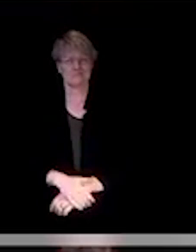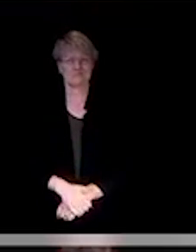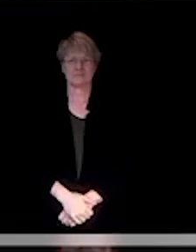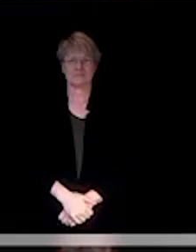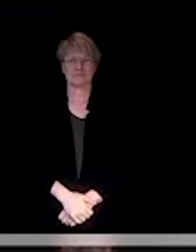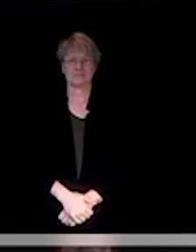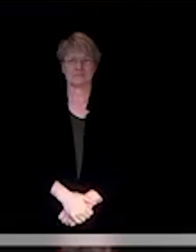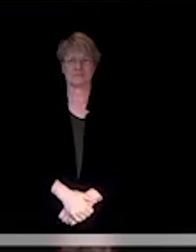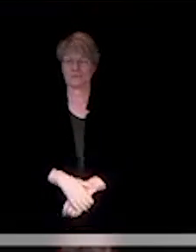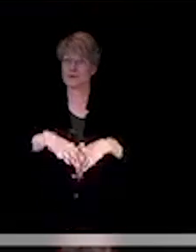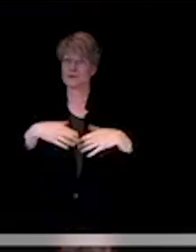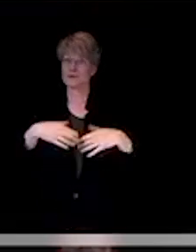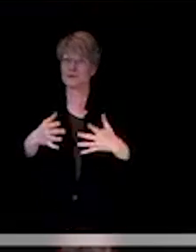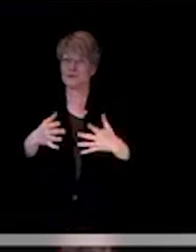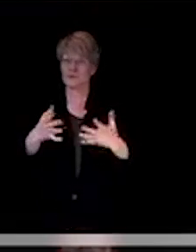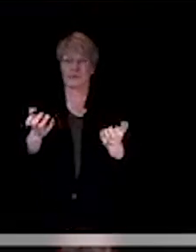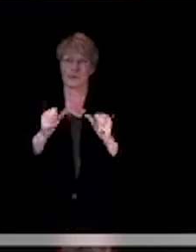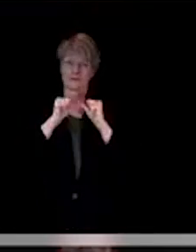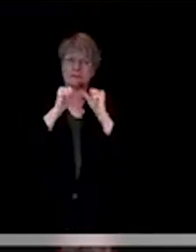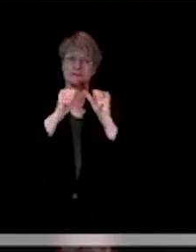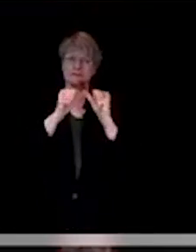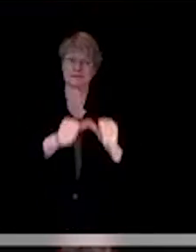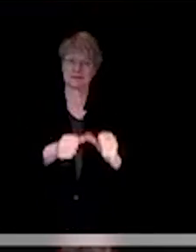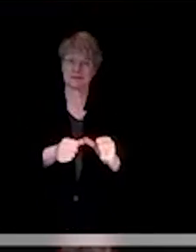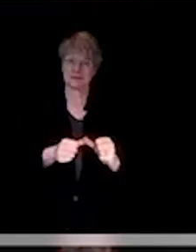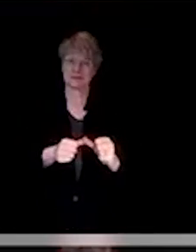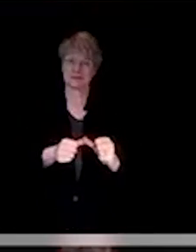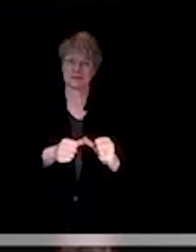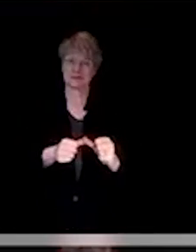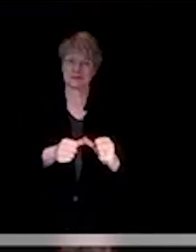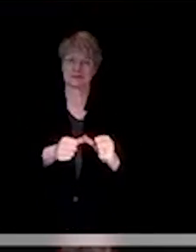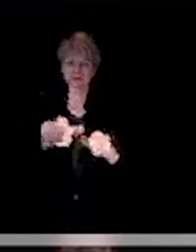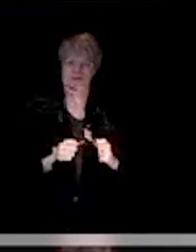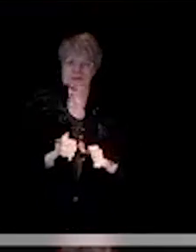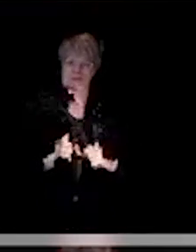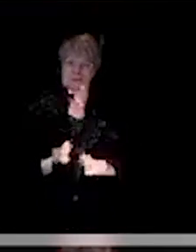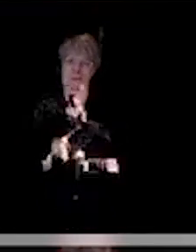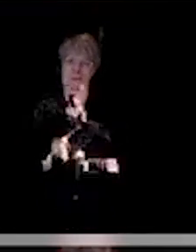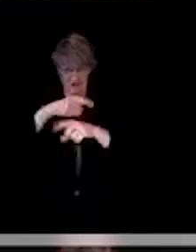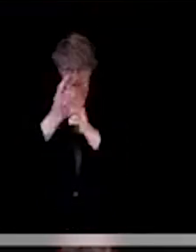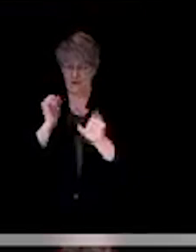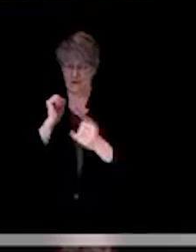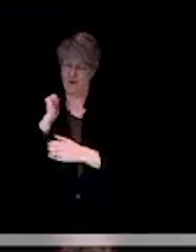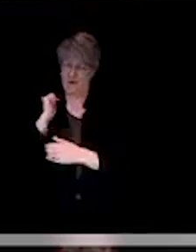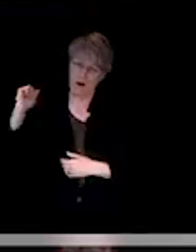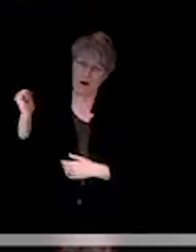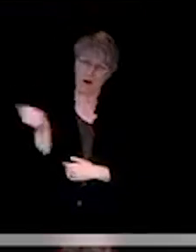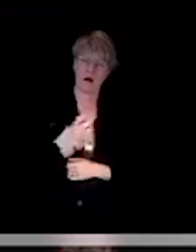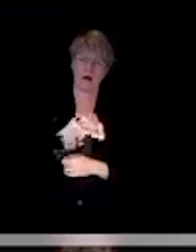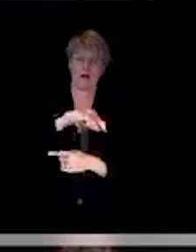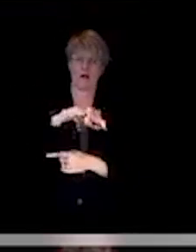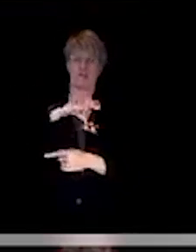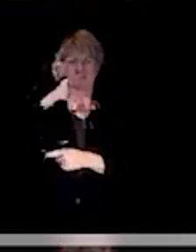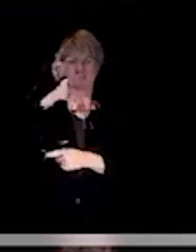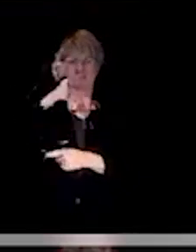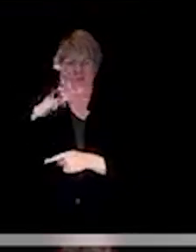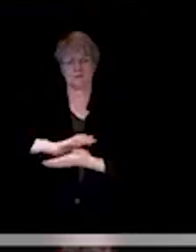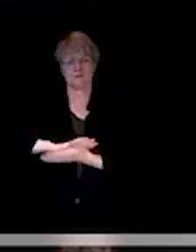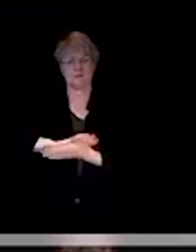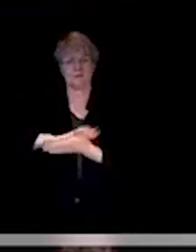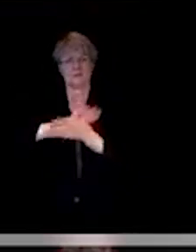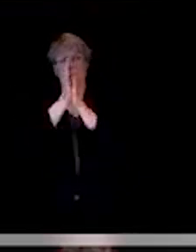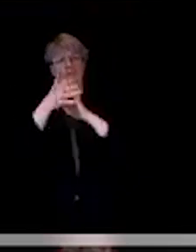doing what they're doing as well. And so, this is the time for all of us to start getting in the habit of those new behaviors